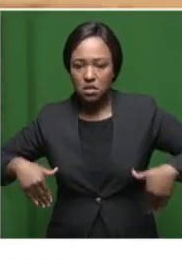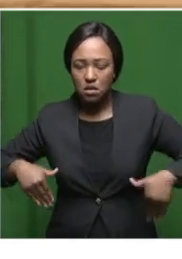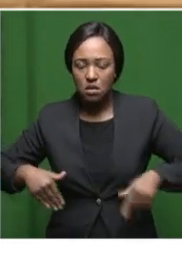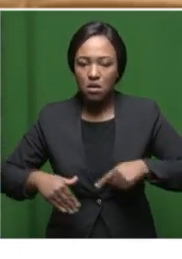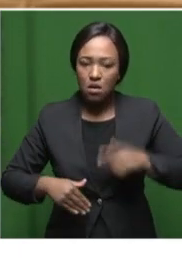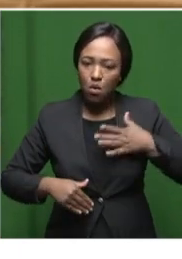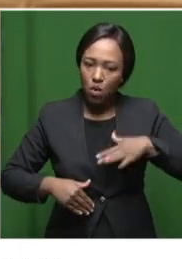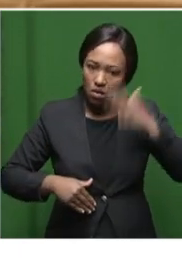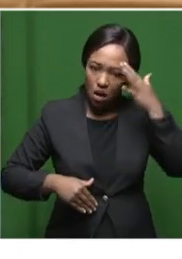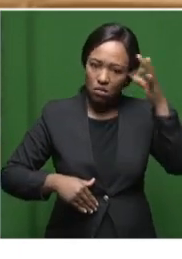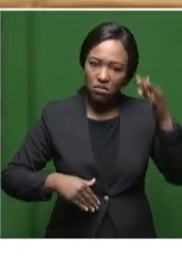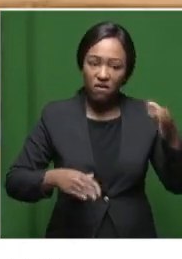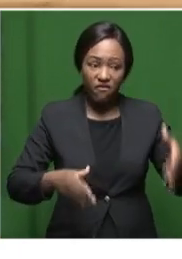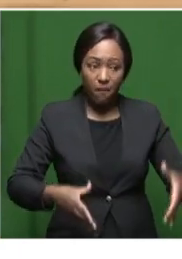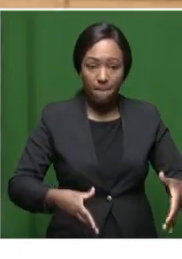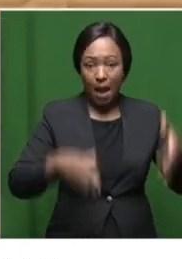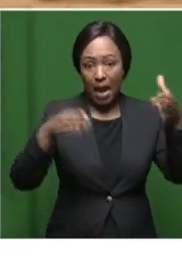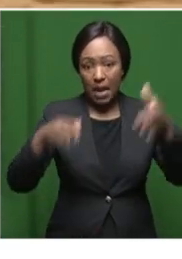eradicate the bucket toilets.